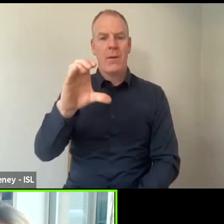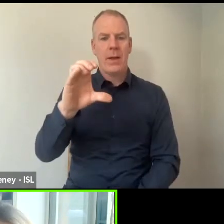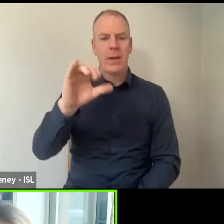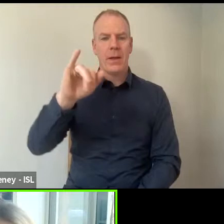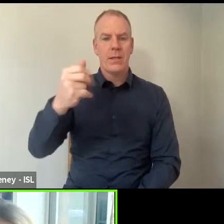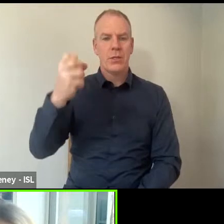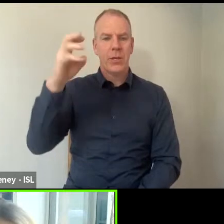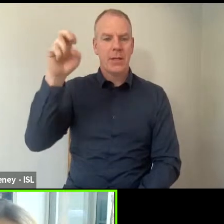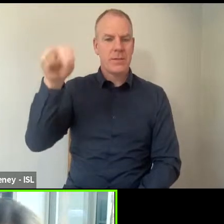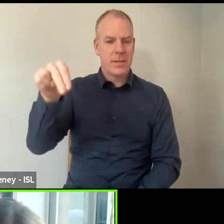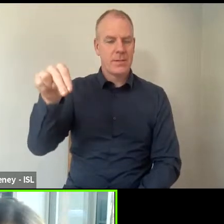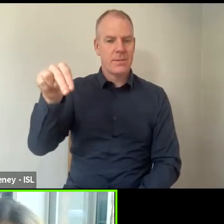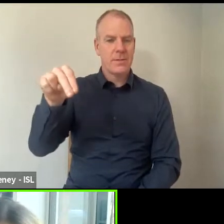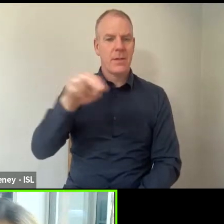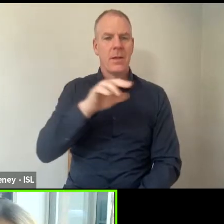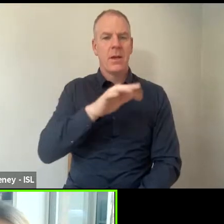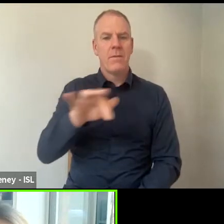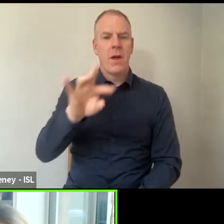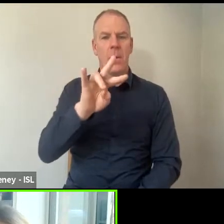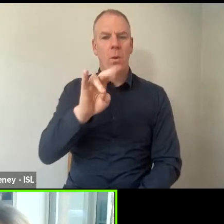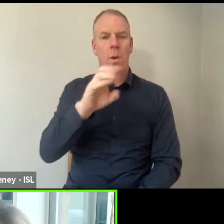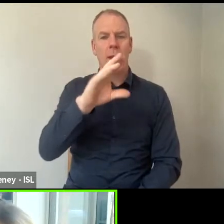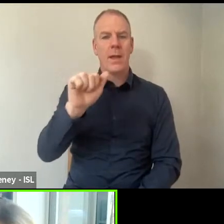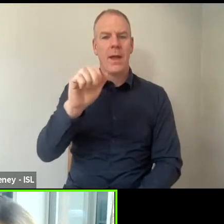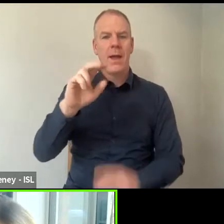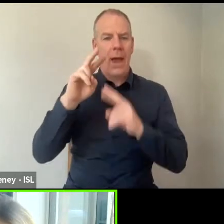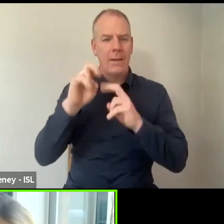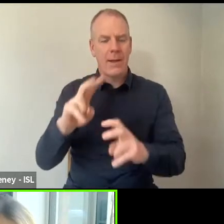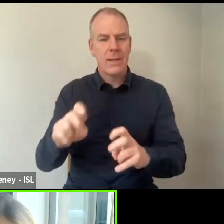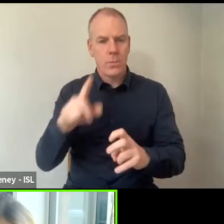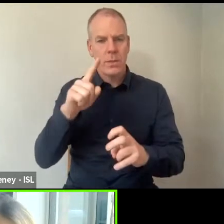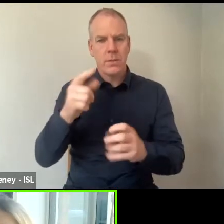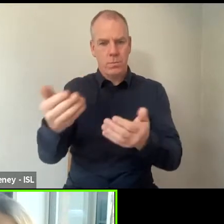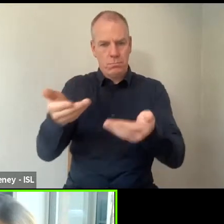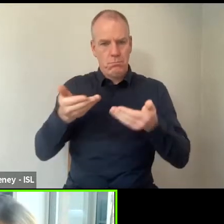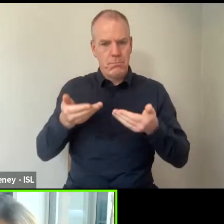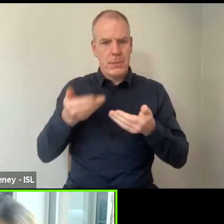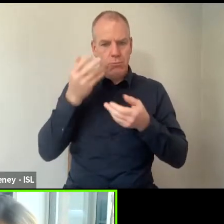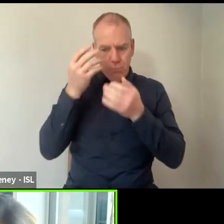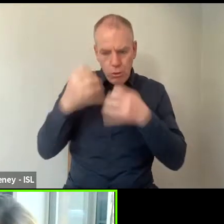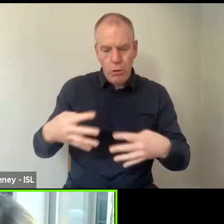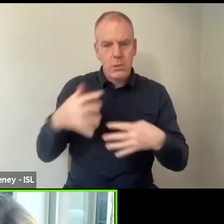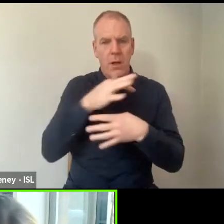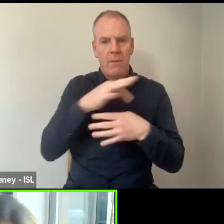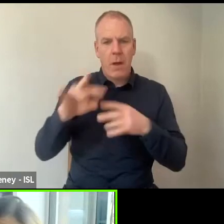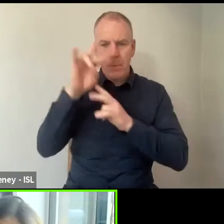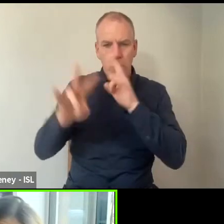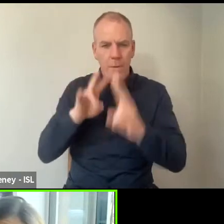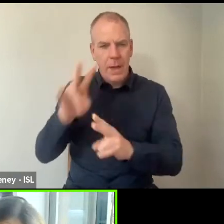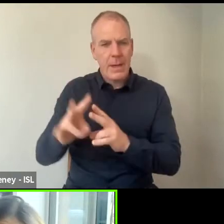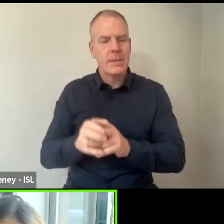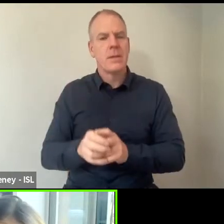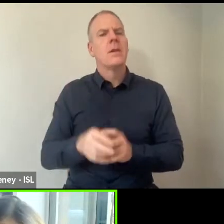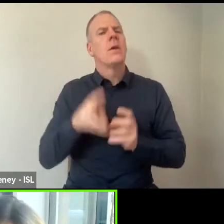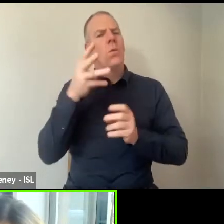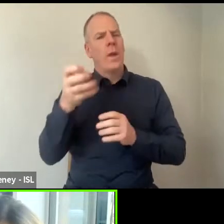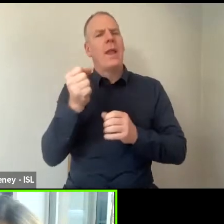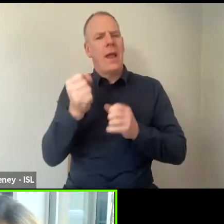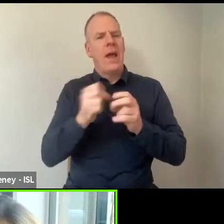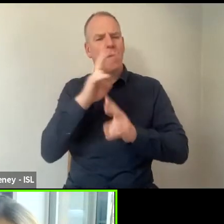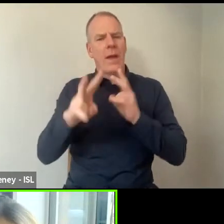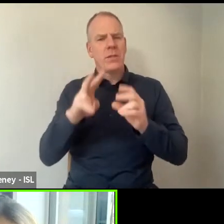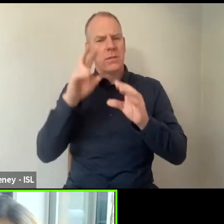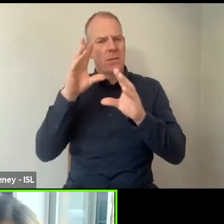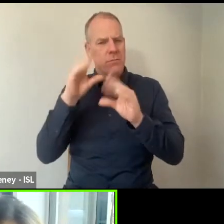who will take us through the detailed results from the barometer. There will be an opportunity to ask questions. We'd like to consider your